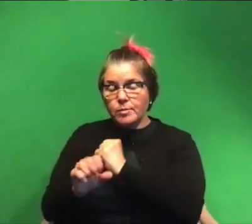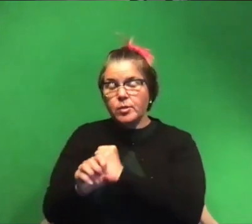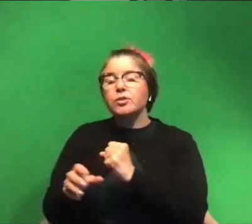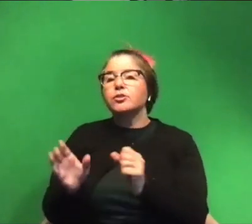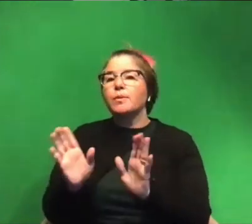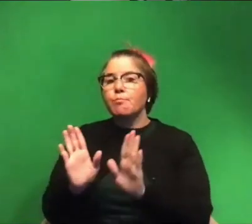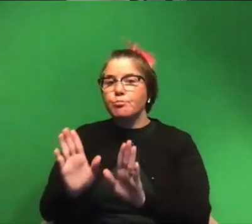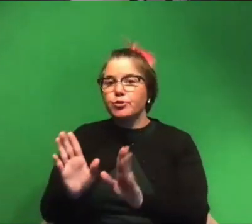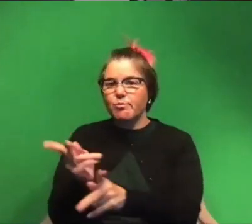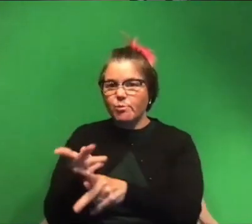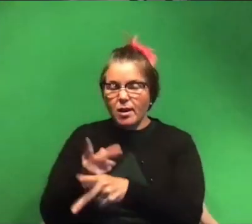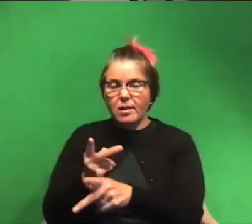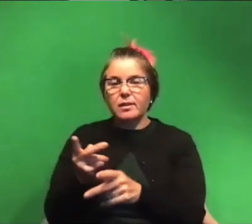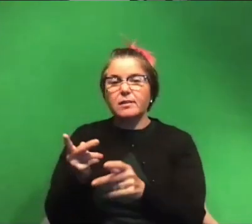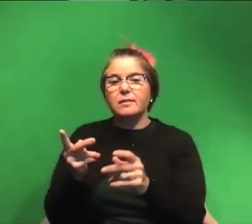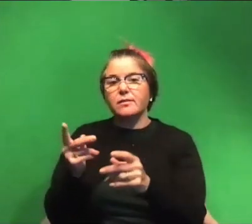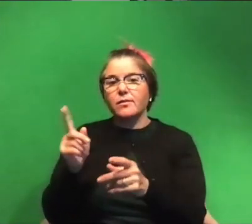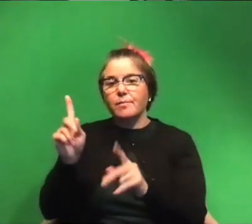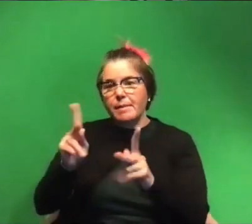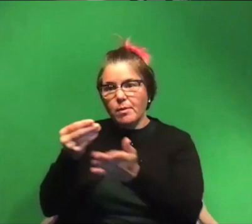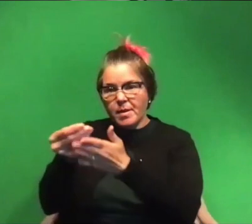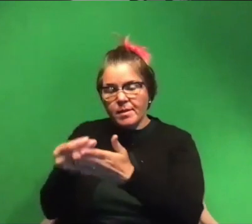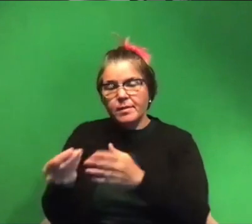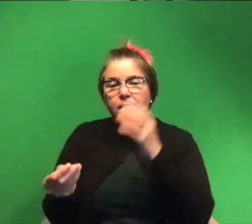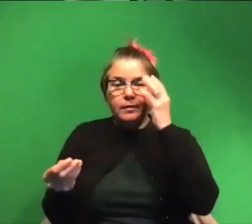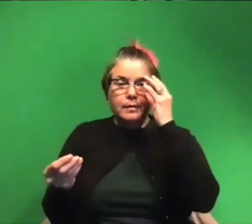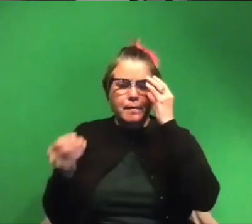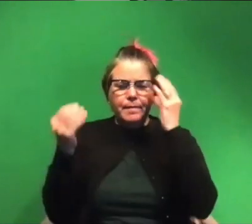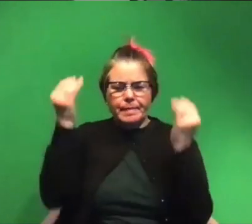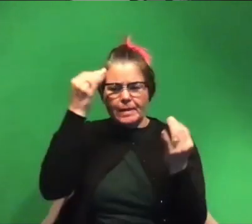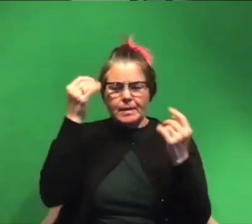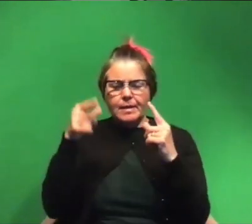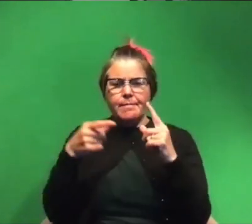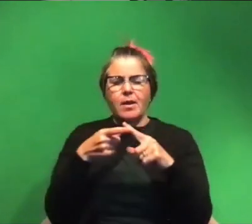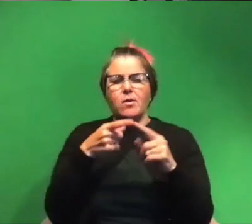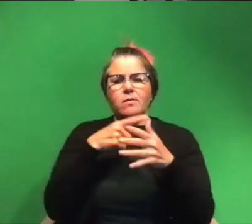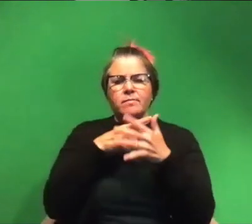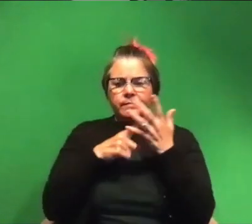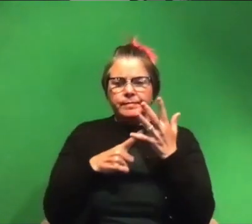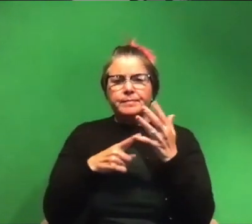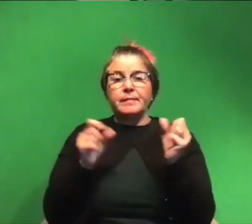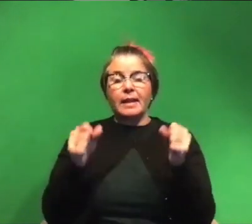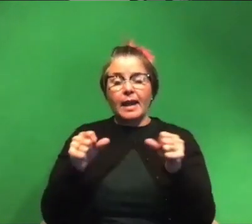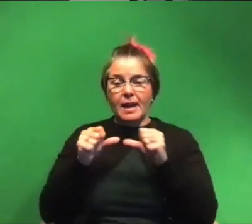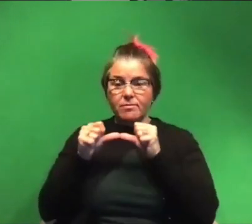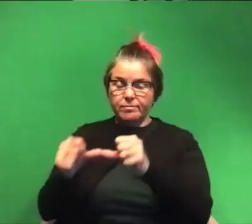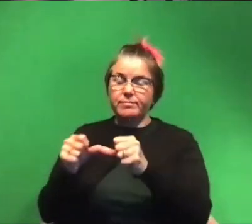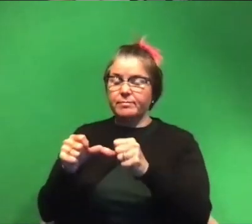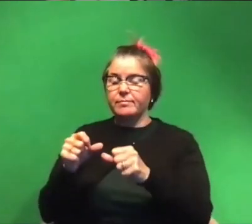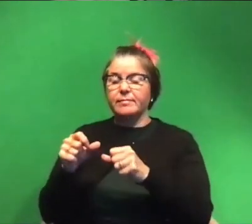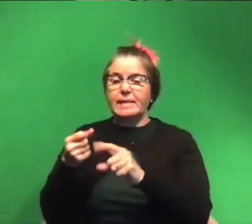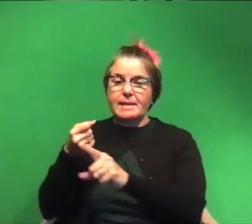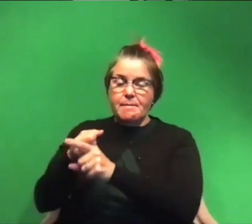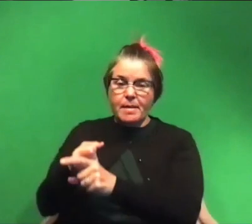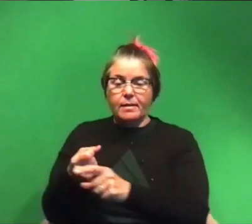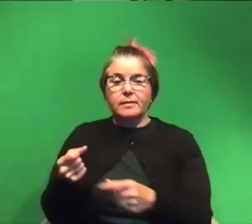towards the their audience their community you know thinking about these things can have lasting long-term impacts they can